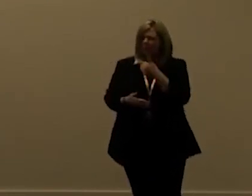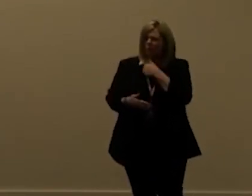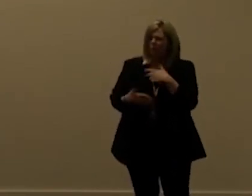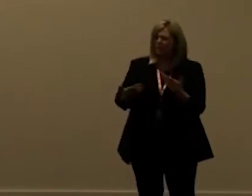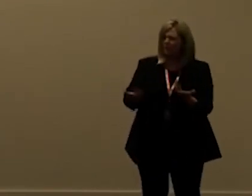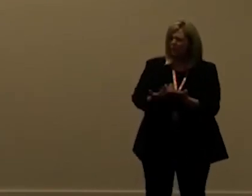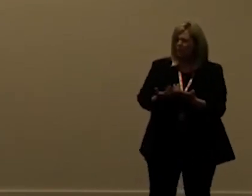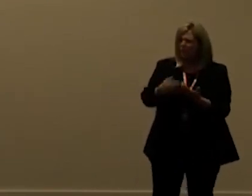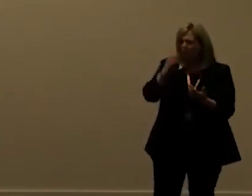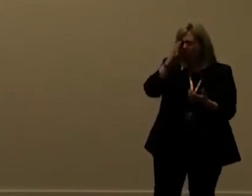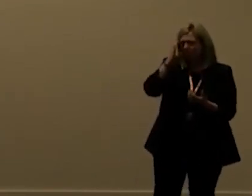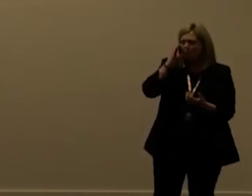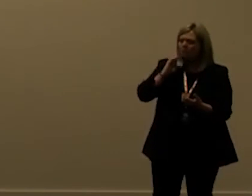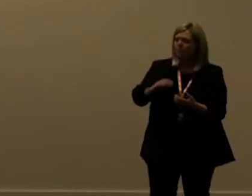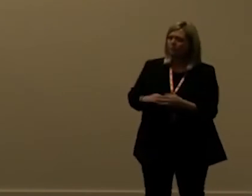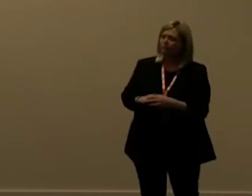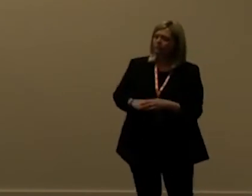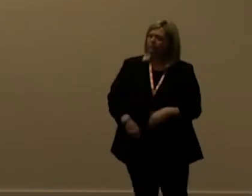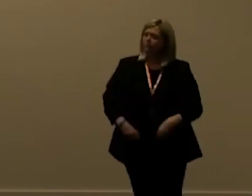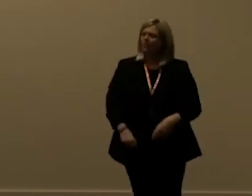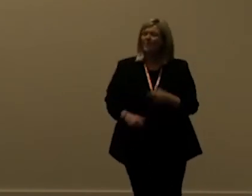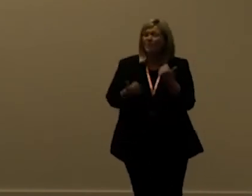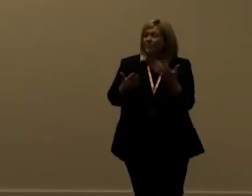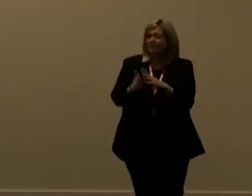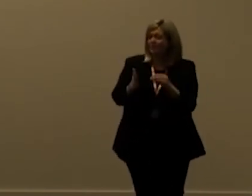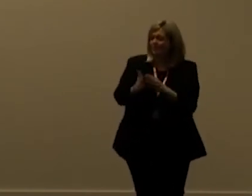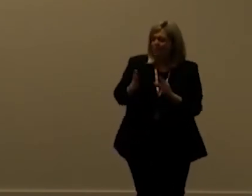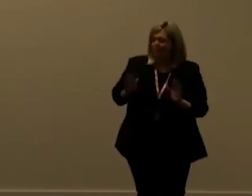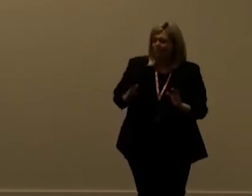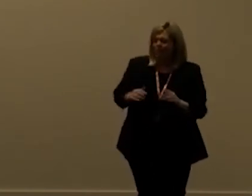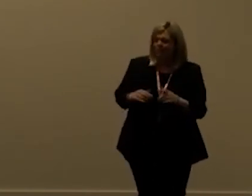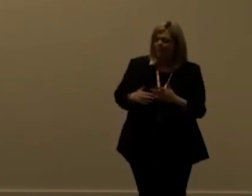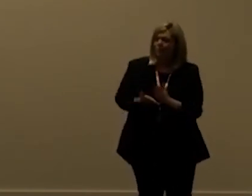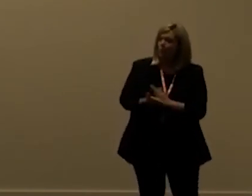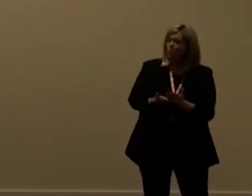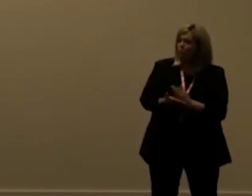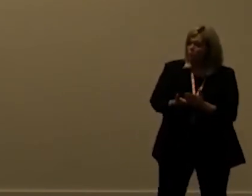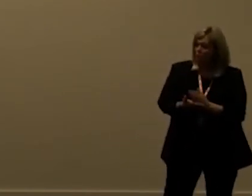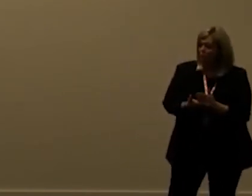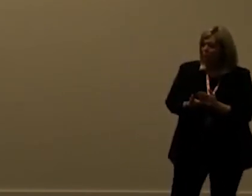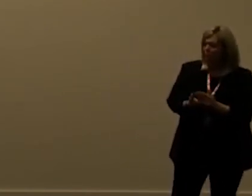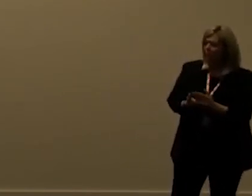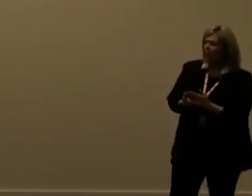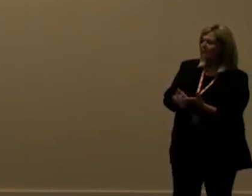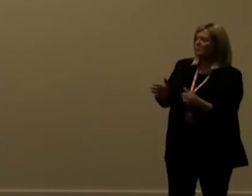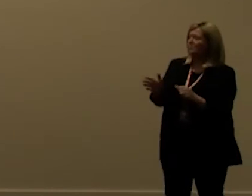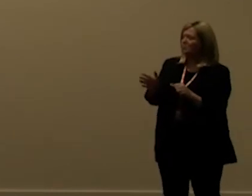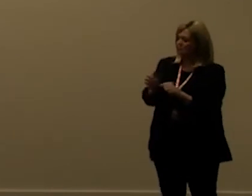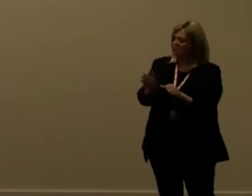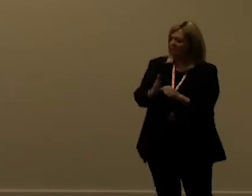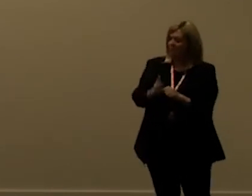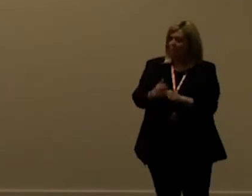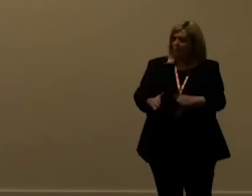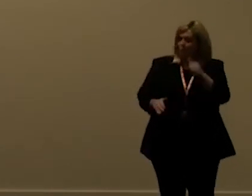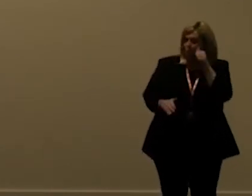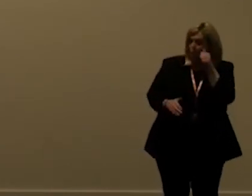no but just as an example you don't you're not you're not sure you're not sure what actually the problem is that if you